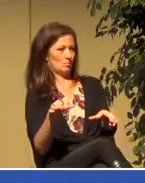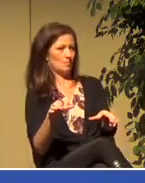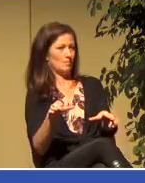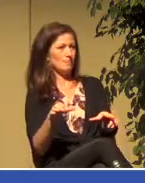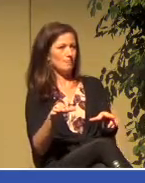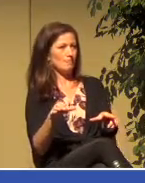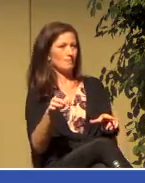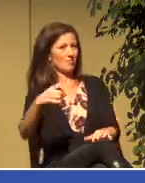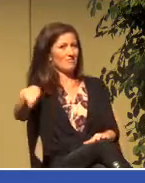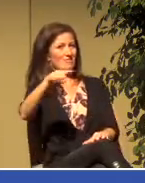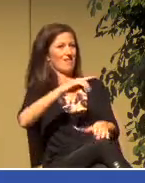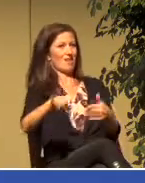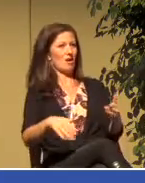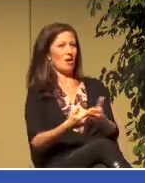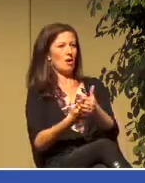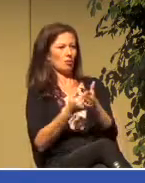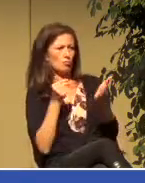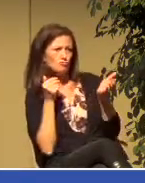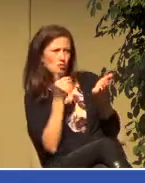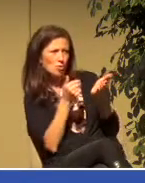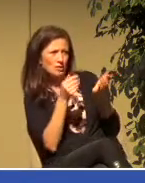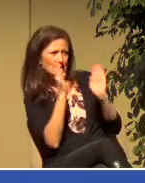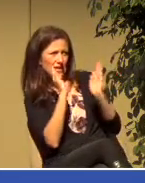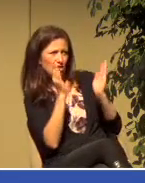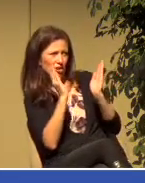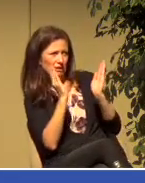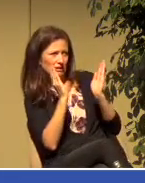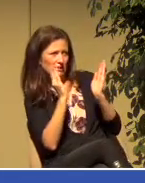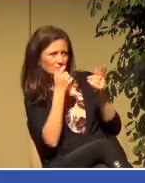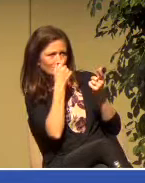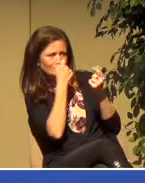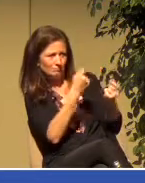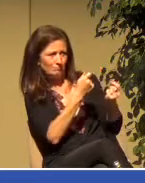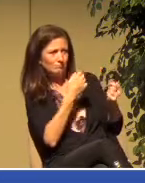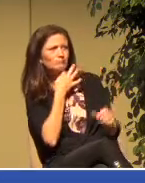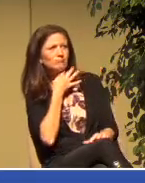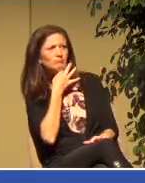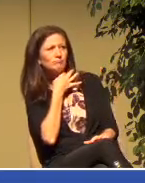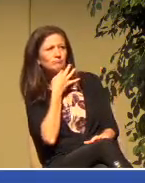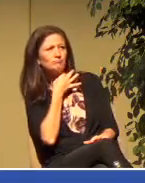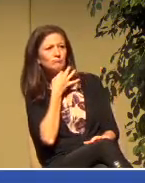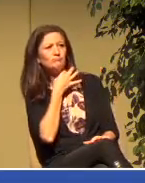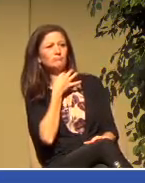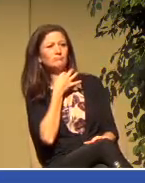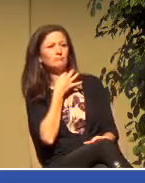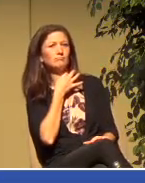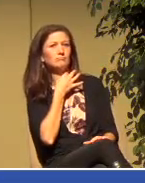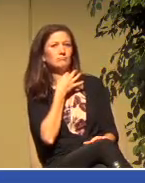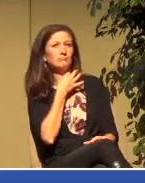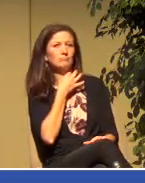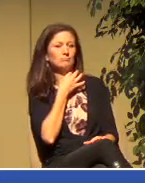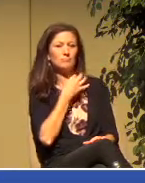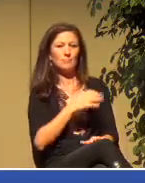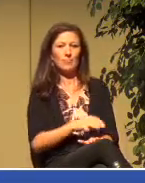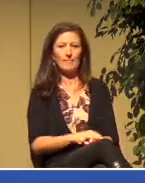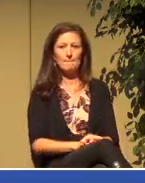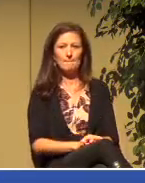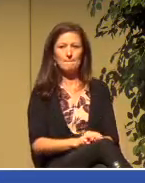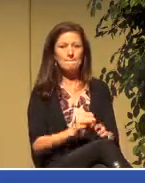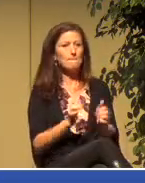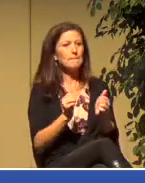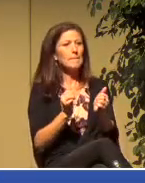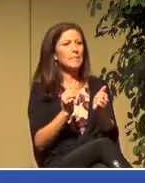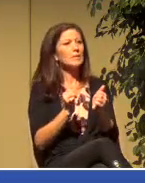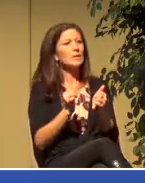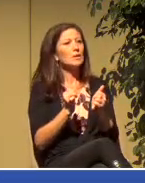they all paid close attention to what he said. For with shrieks, impure spirits